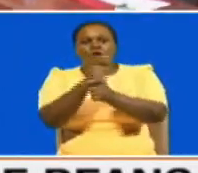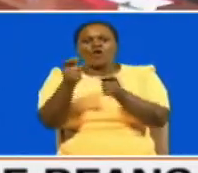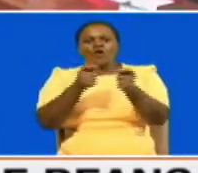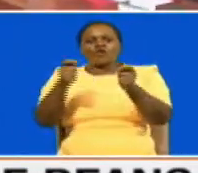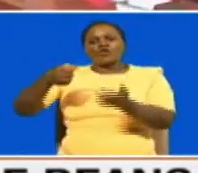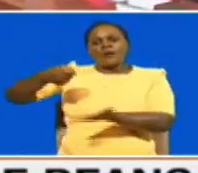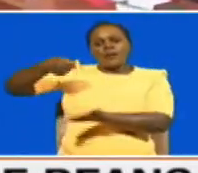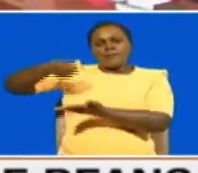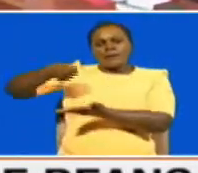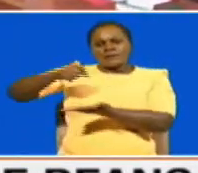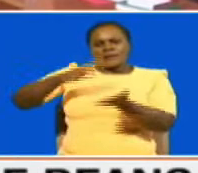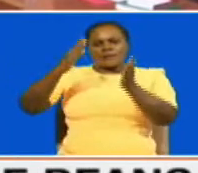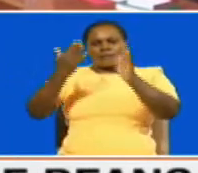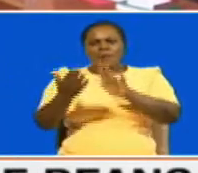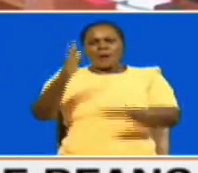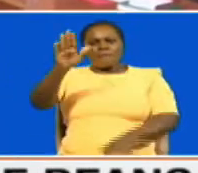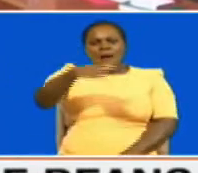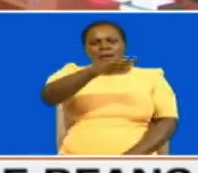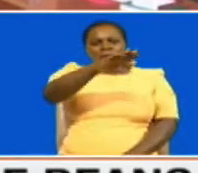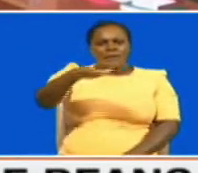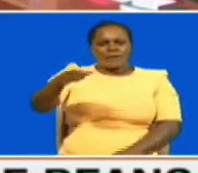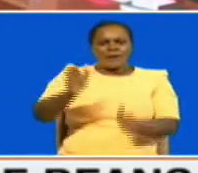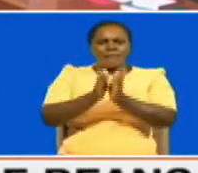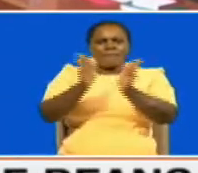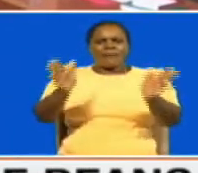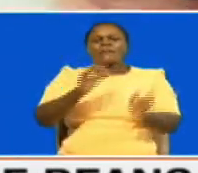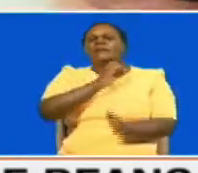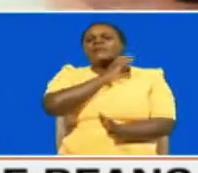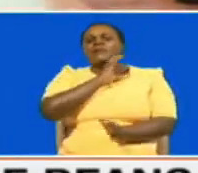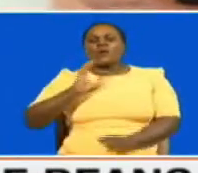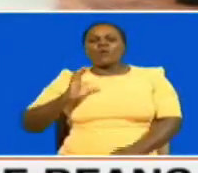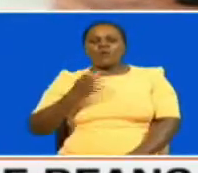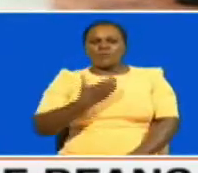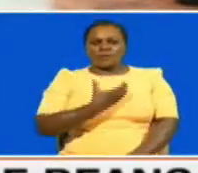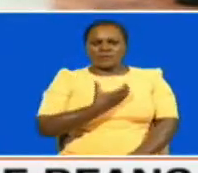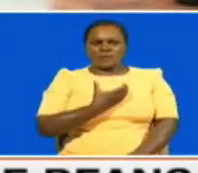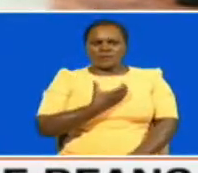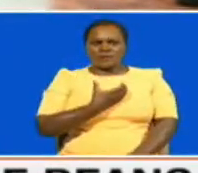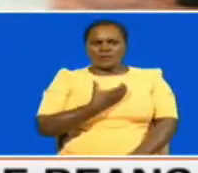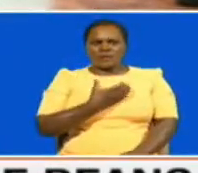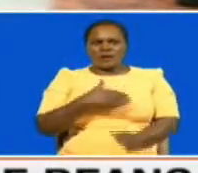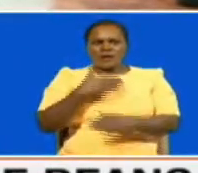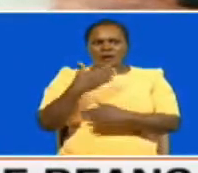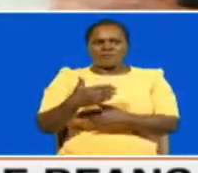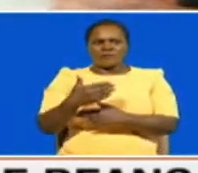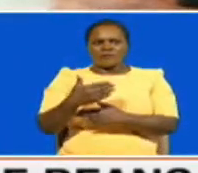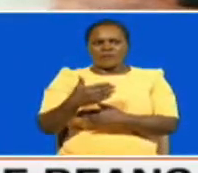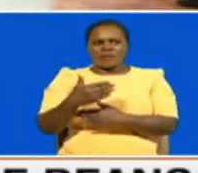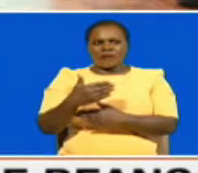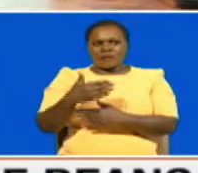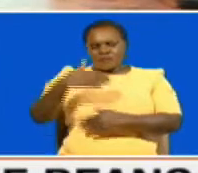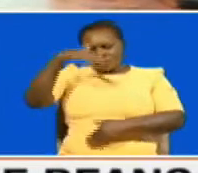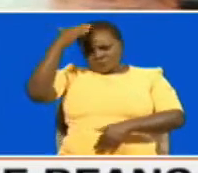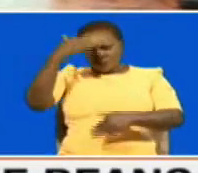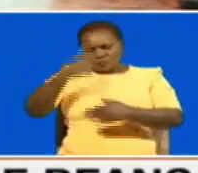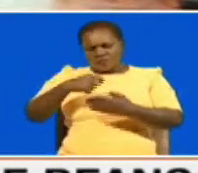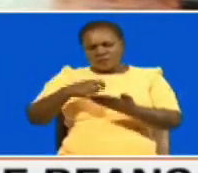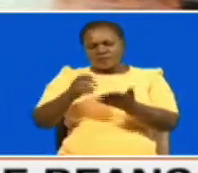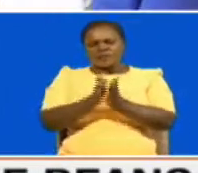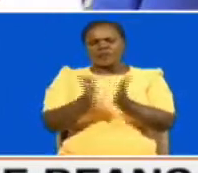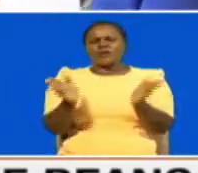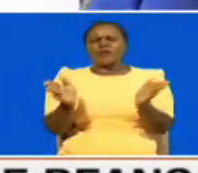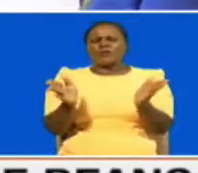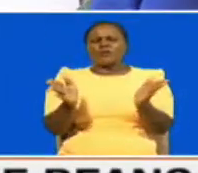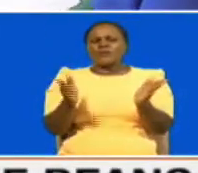controller of budget appeared before the parliamentary public petitions committee following a petition by cofect secretary general stephen